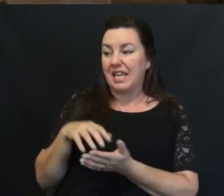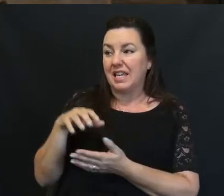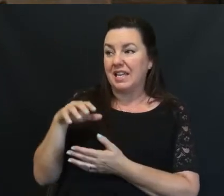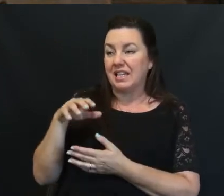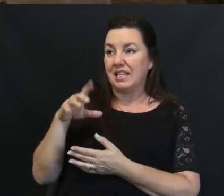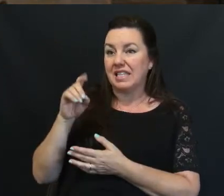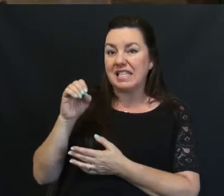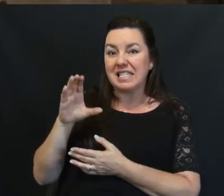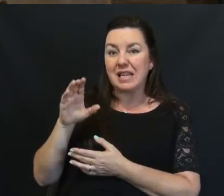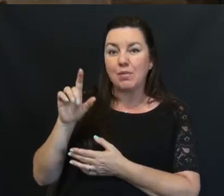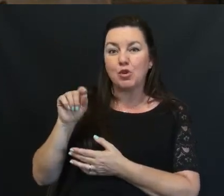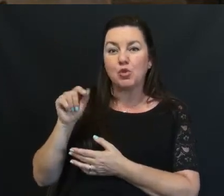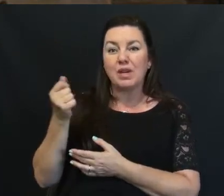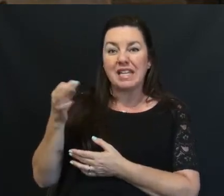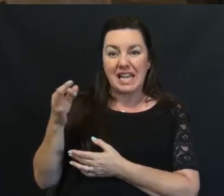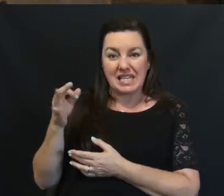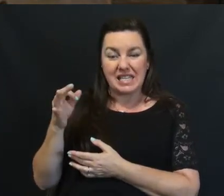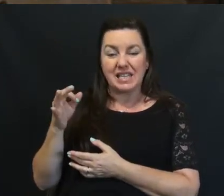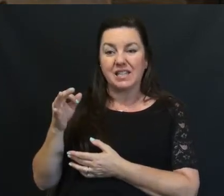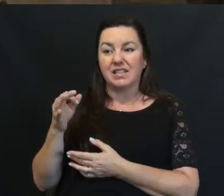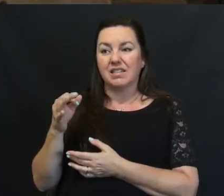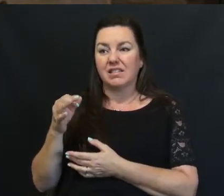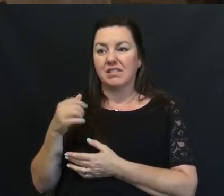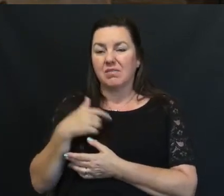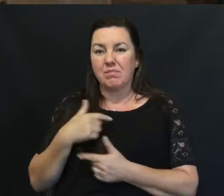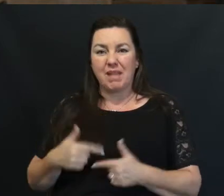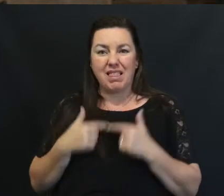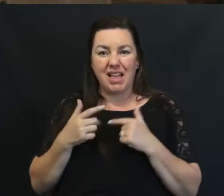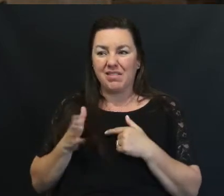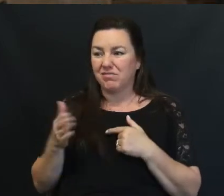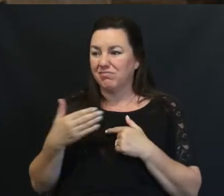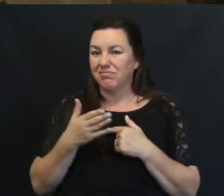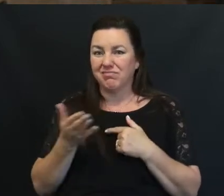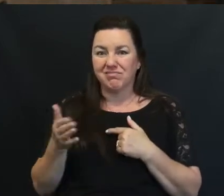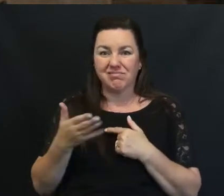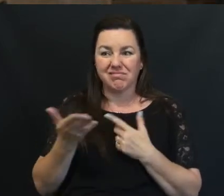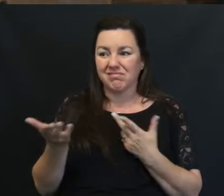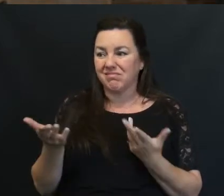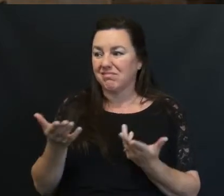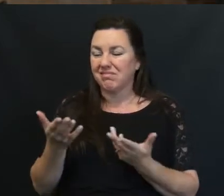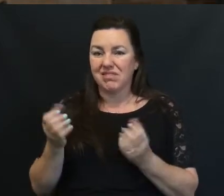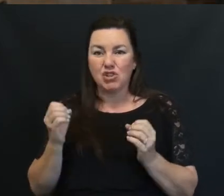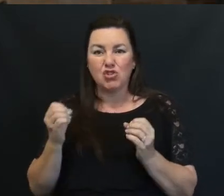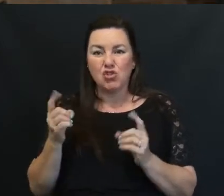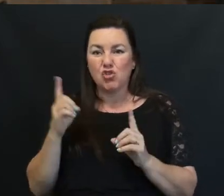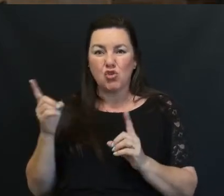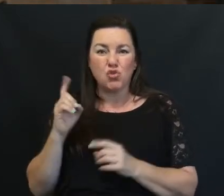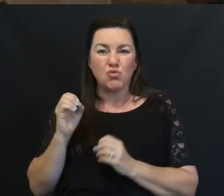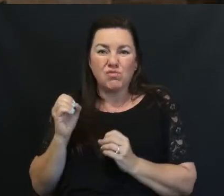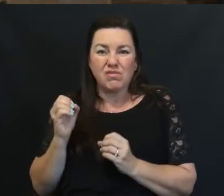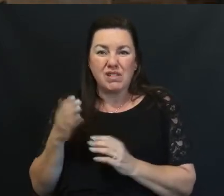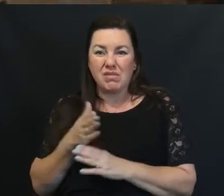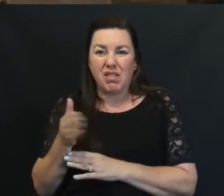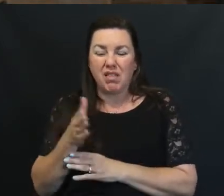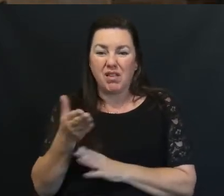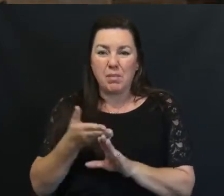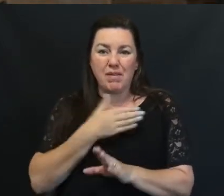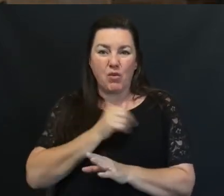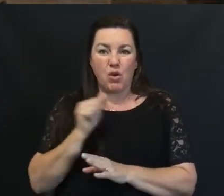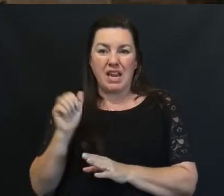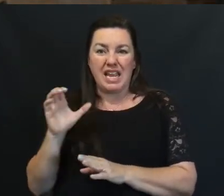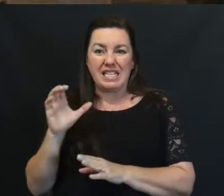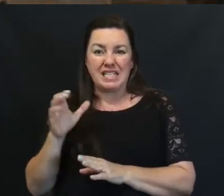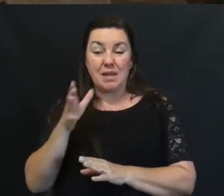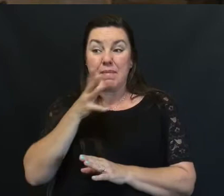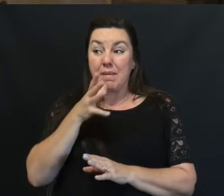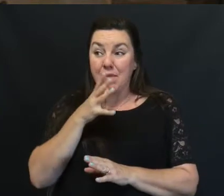My direction in life My Seemed to go nowhere Before coming to ACC In fact my mom Kept talking about